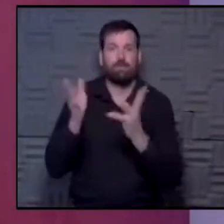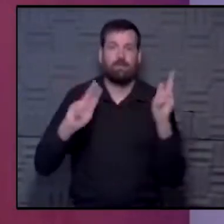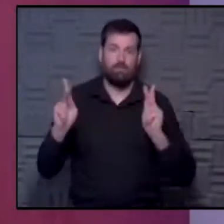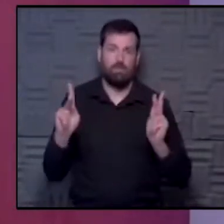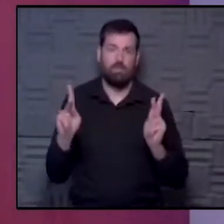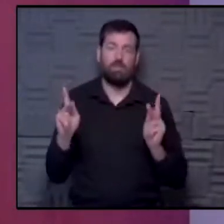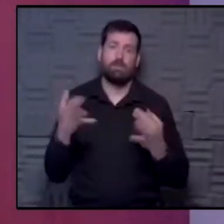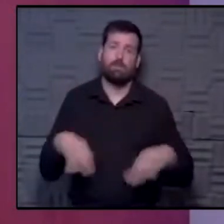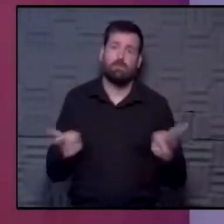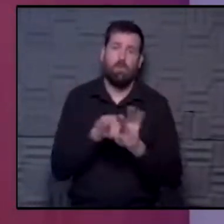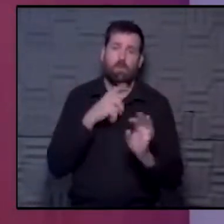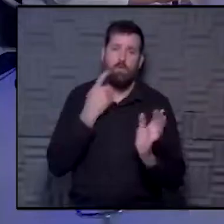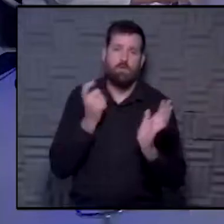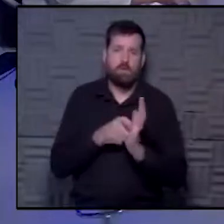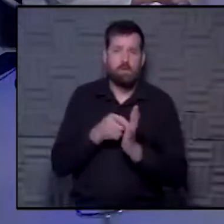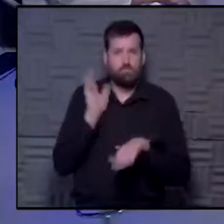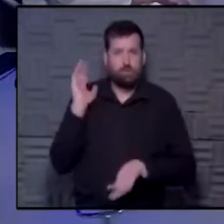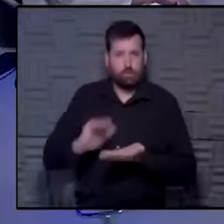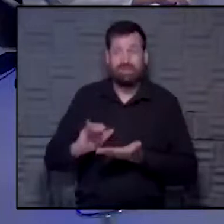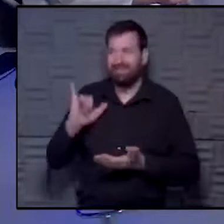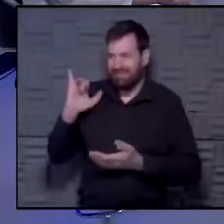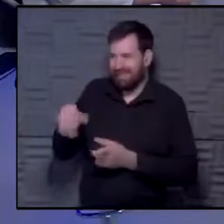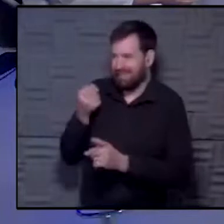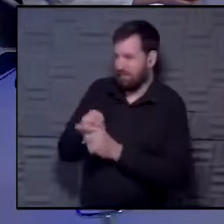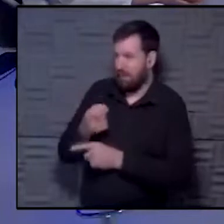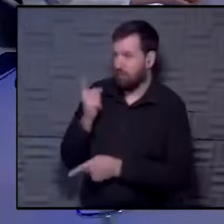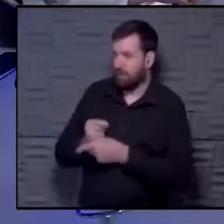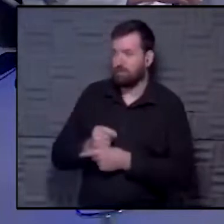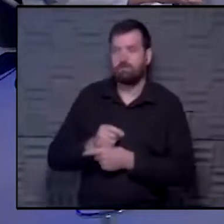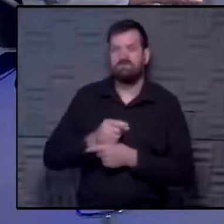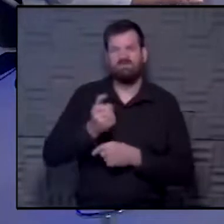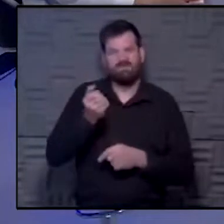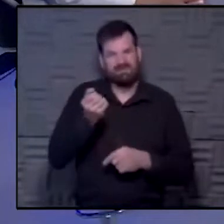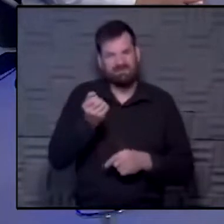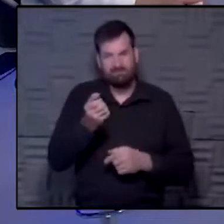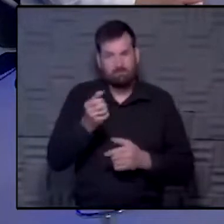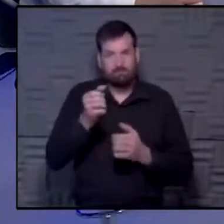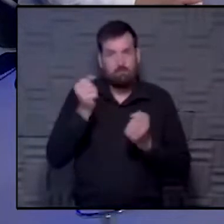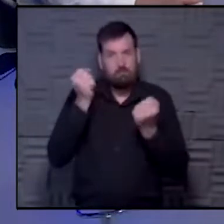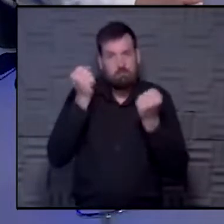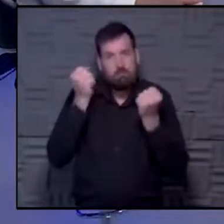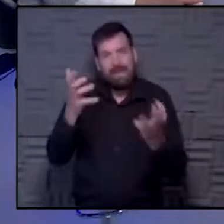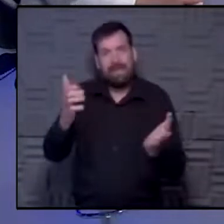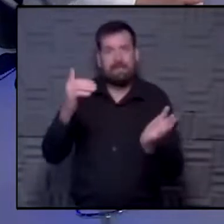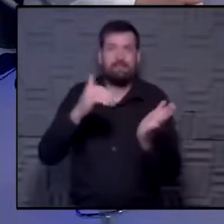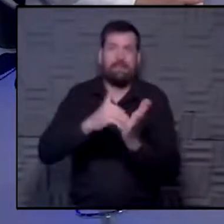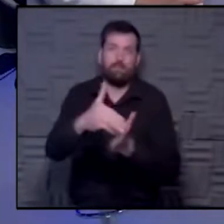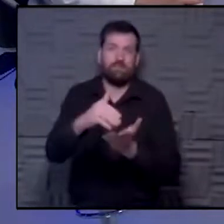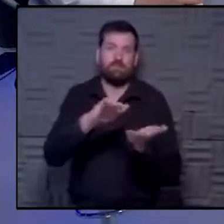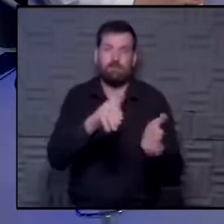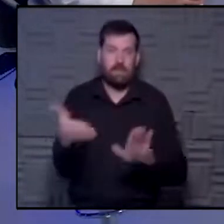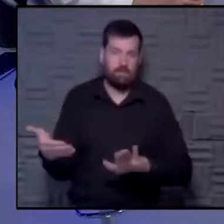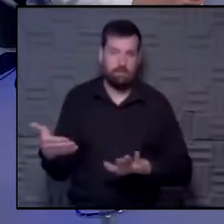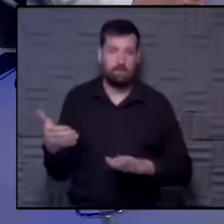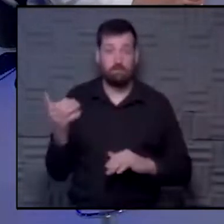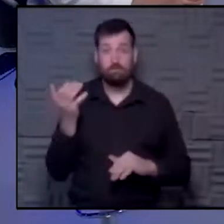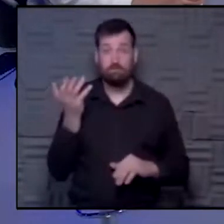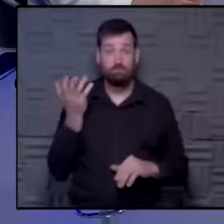reduce that issue. That's the impact, right? Tens of thousands of deaths that are either